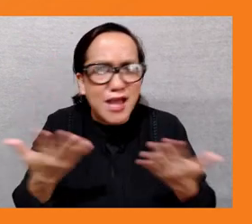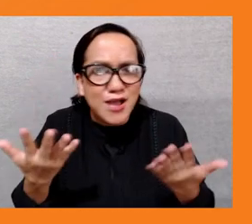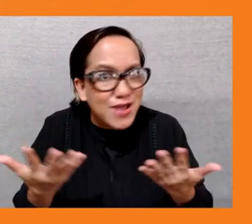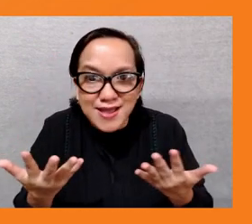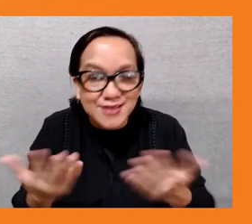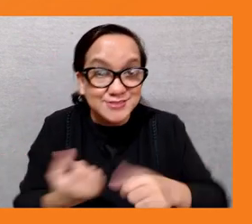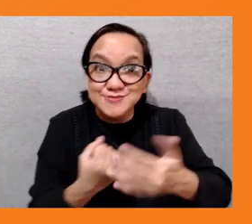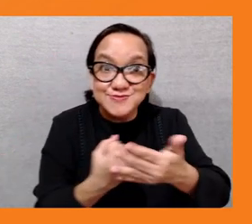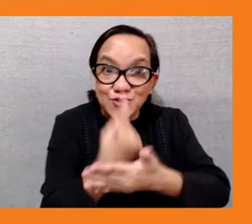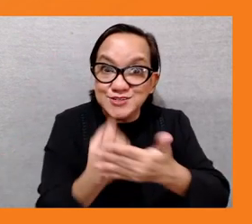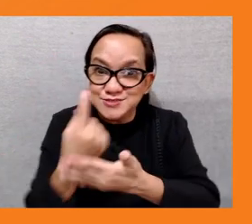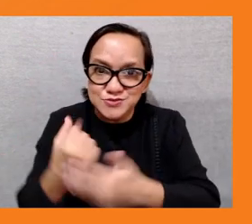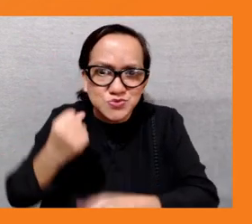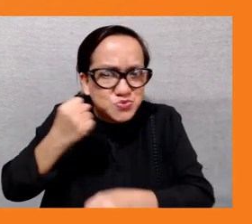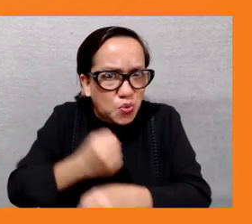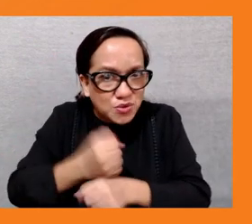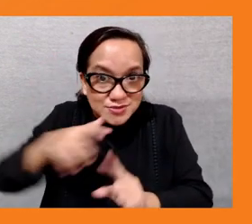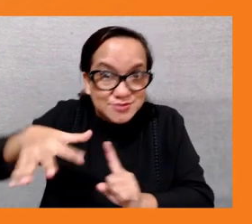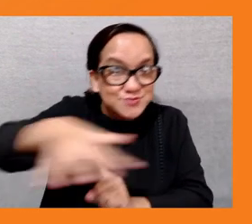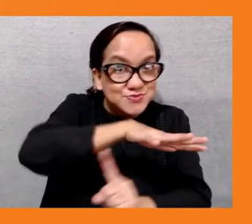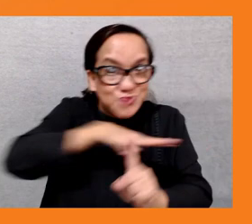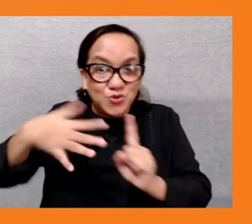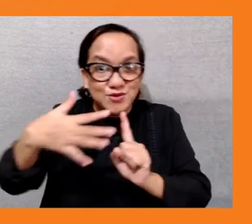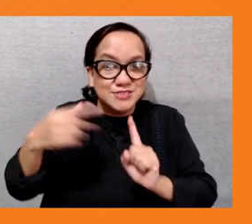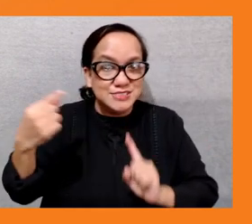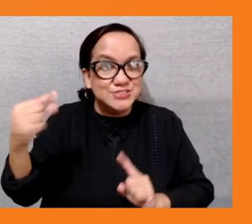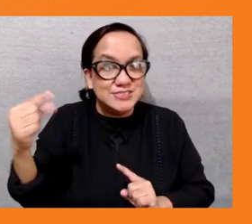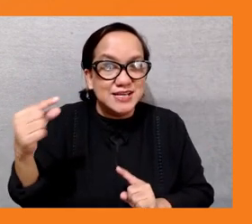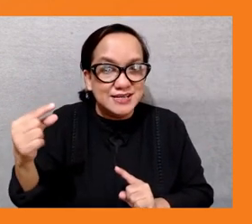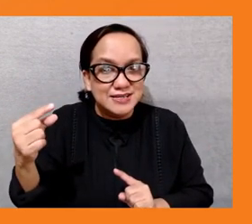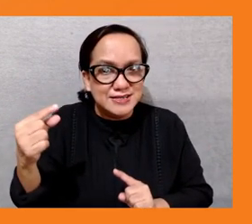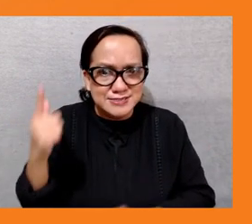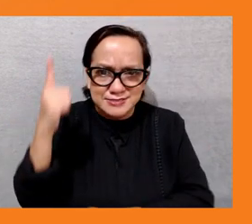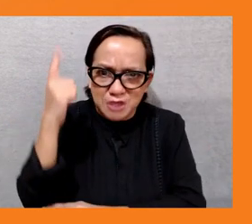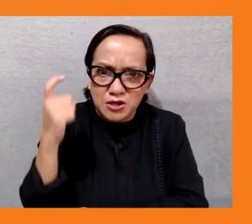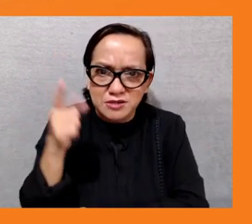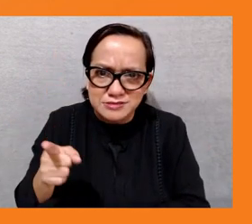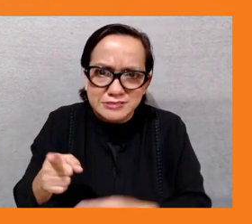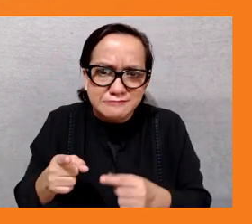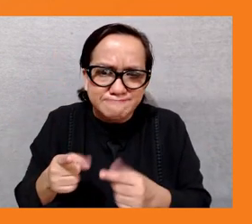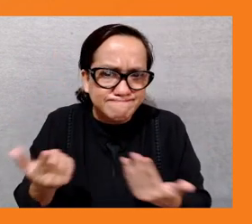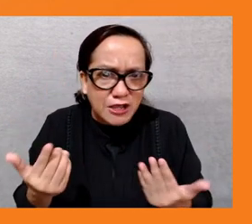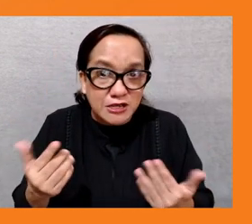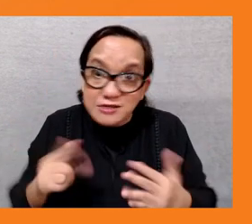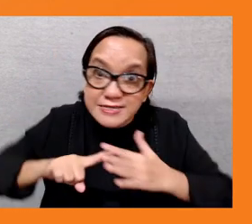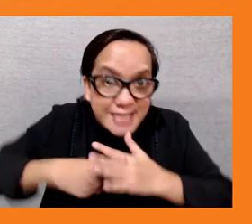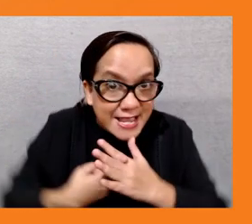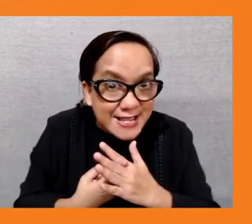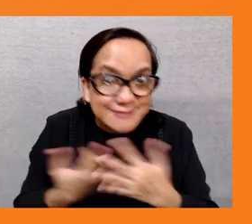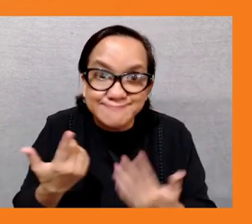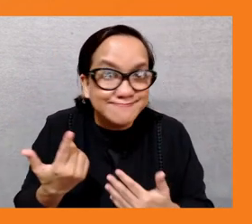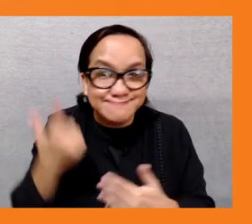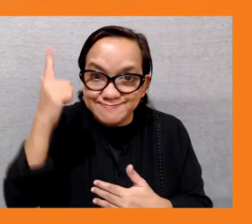to pursue i think we have to start a little bit earlier than when young people actually enter the age of youthhood